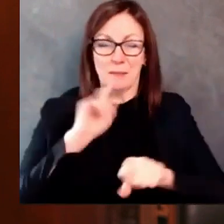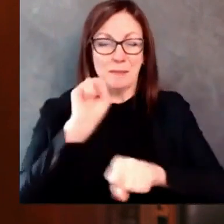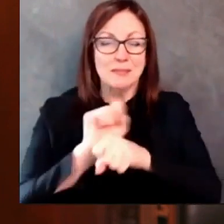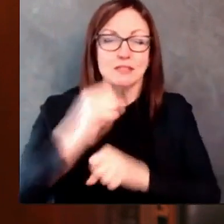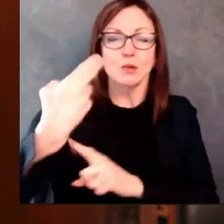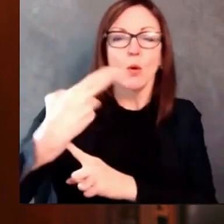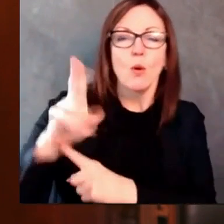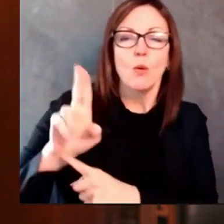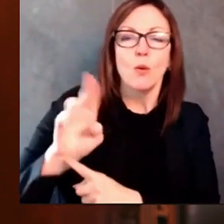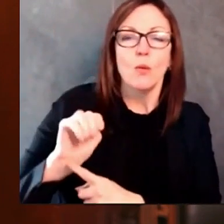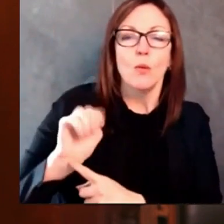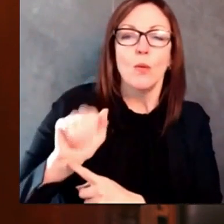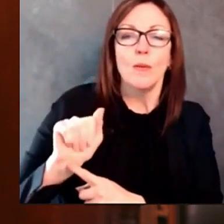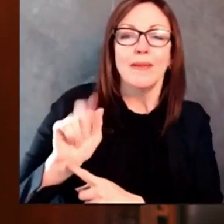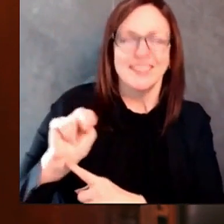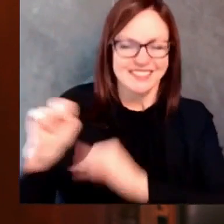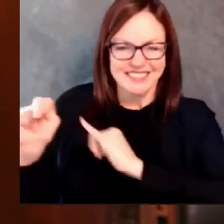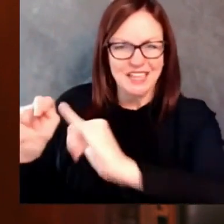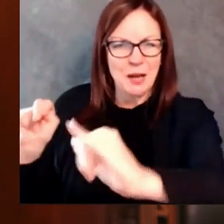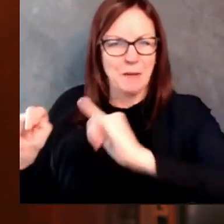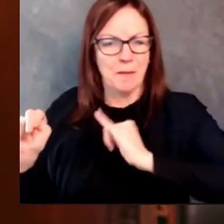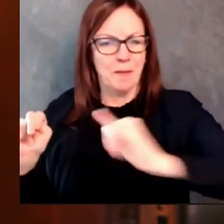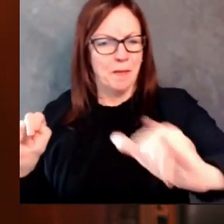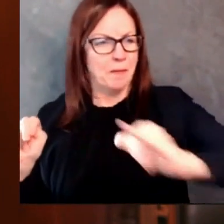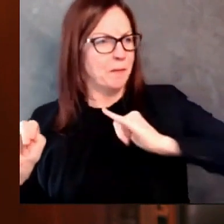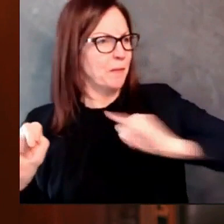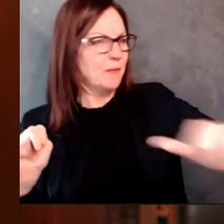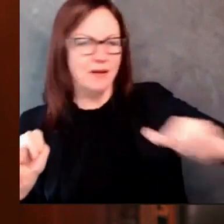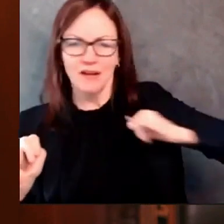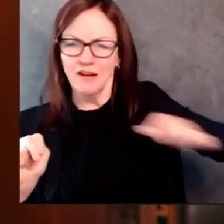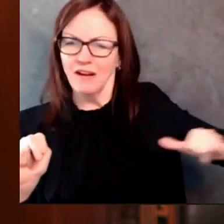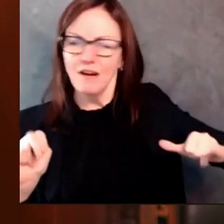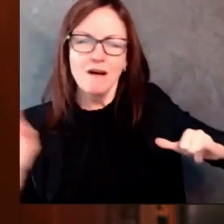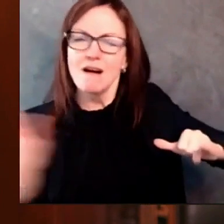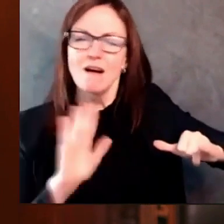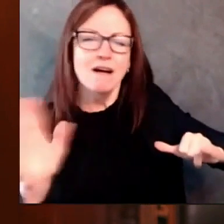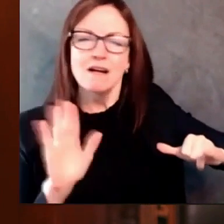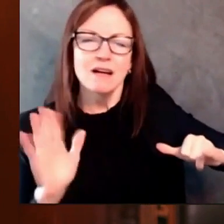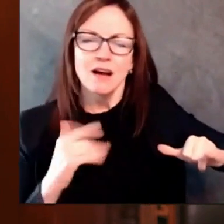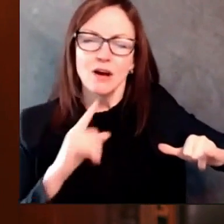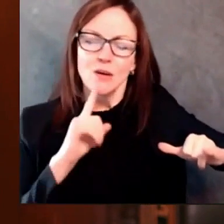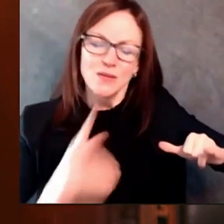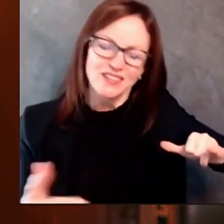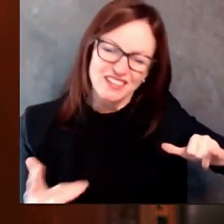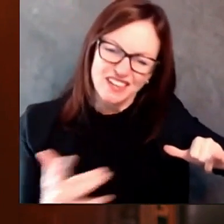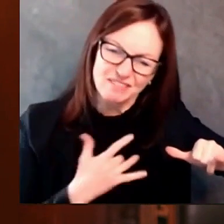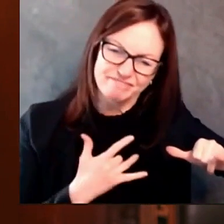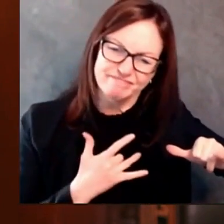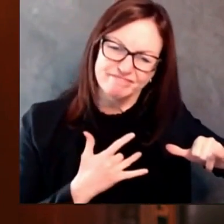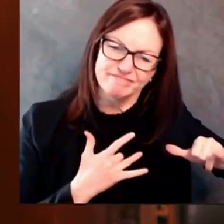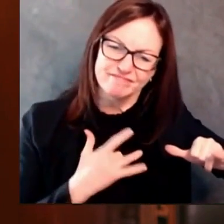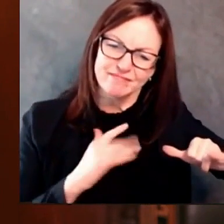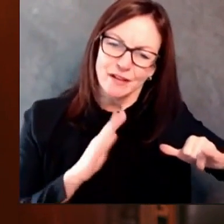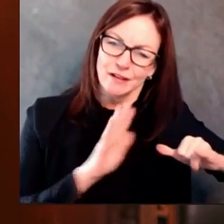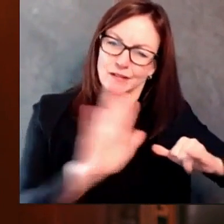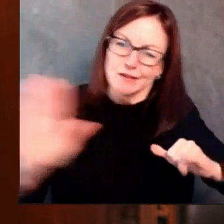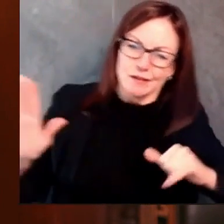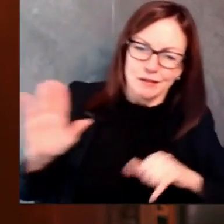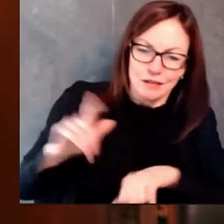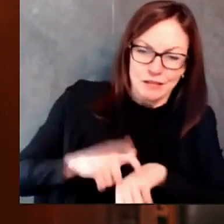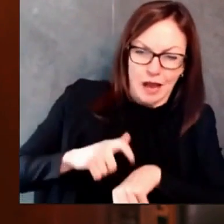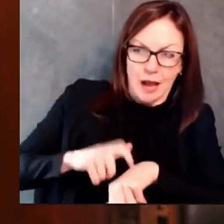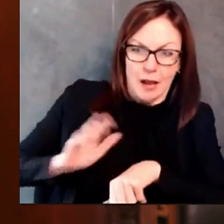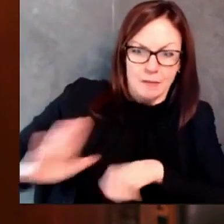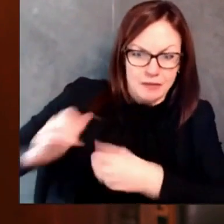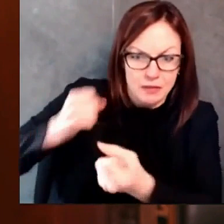are already struggling to find healthcare workers before the pandemic, many hospitals and clinics are stretched thin.